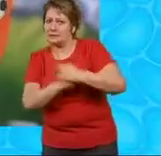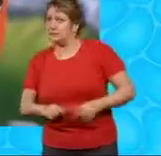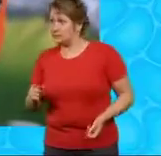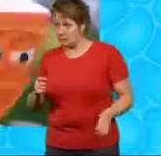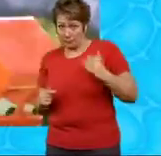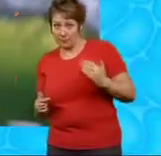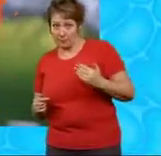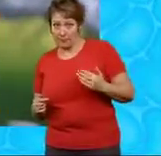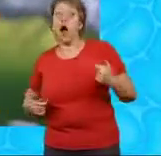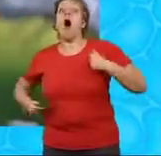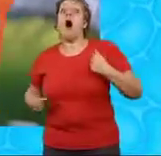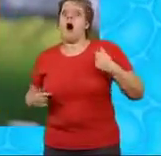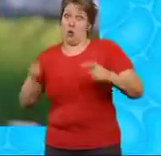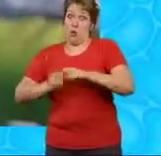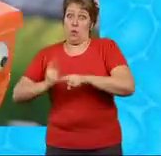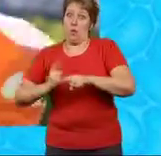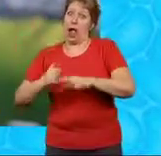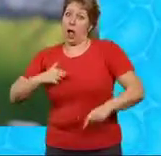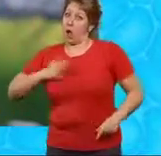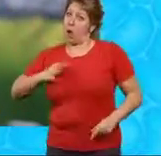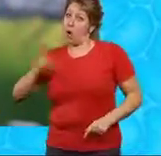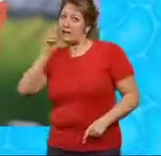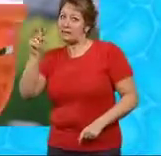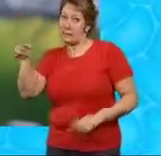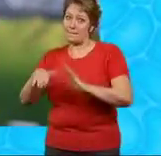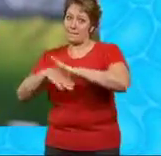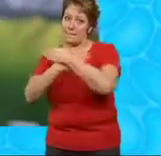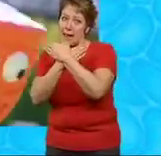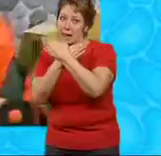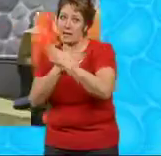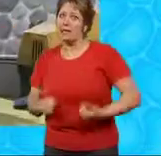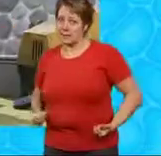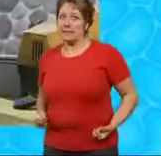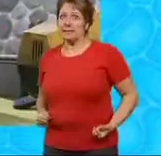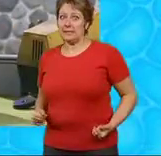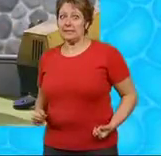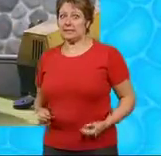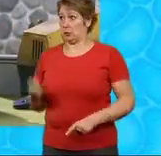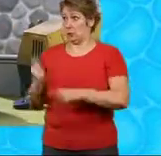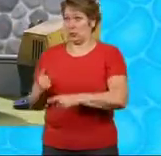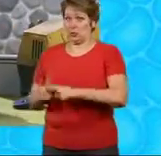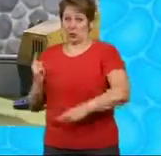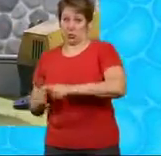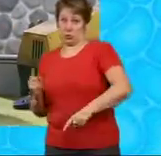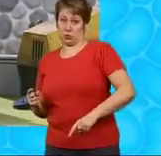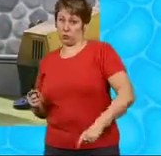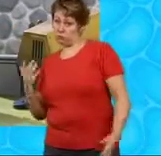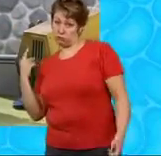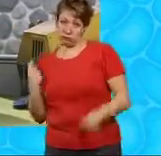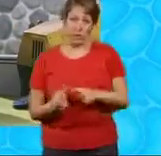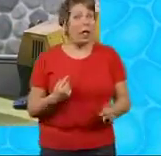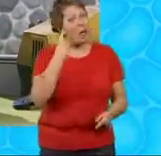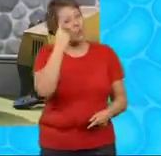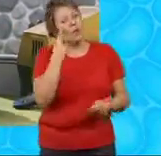let's be double quick I want to see those bats! Double quick is twice as fast as